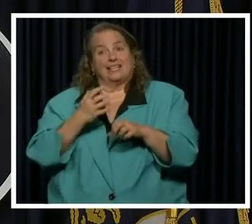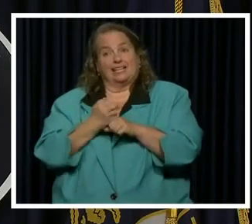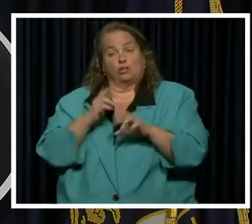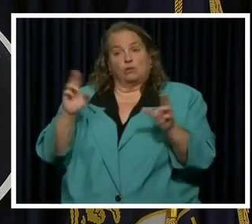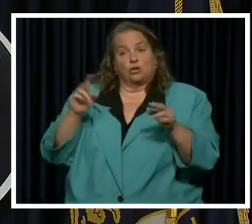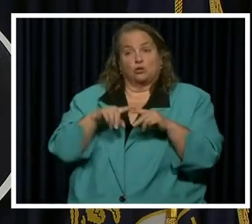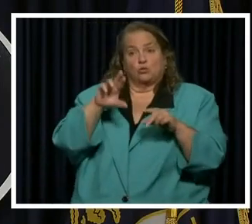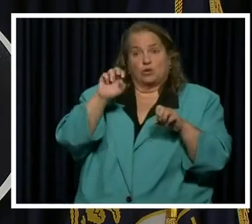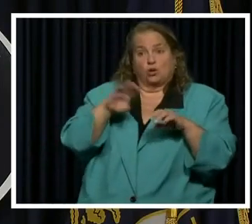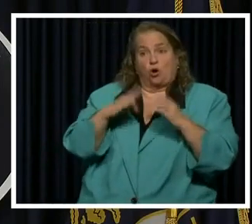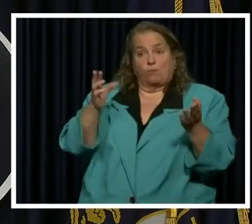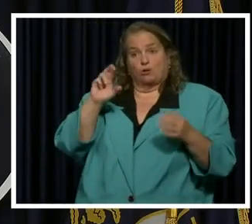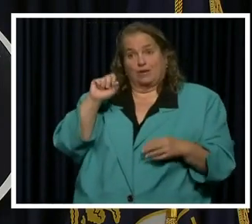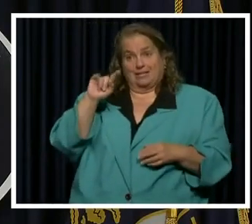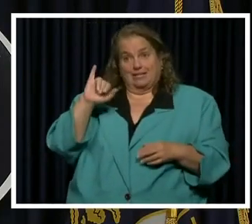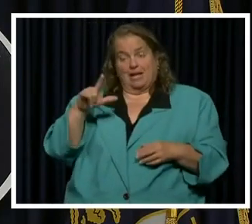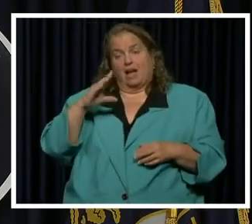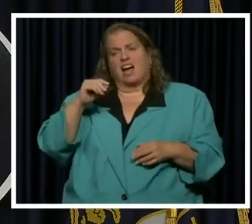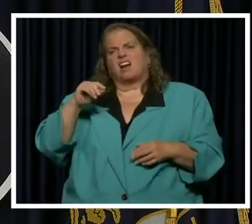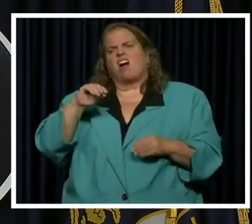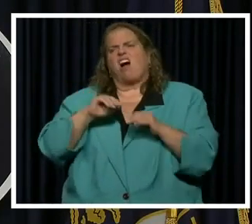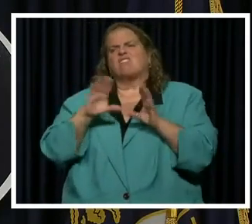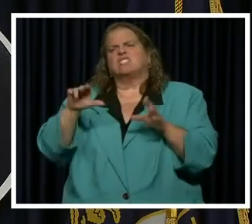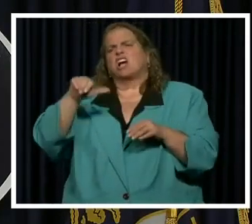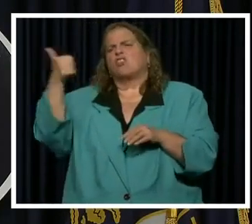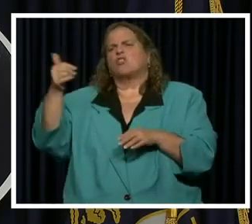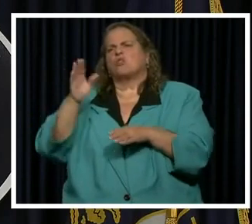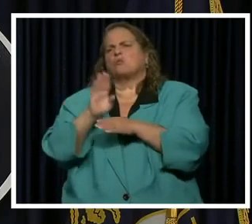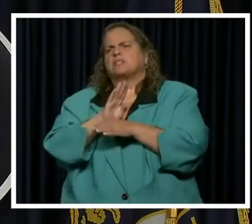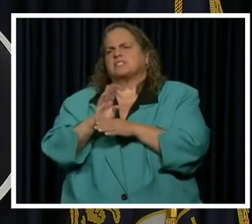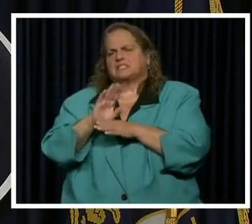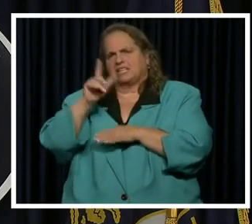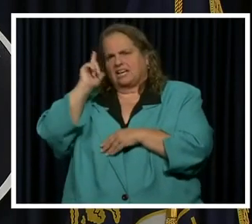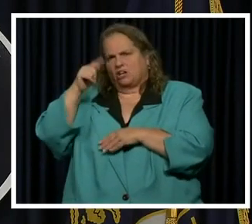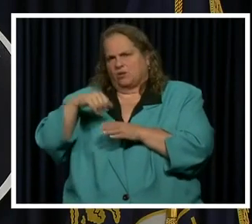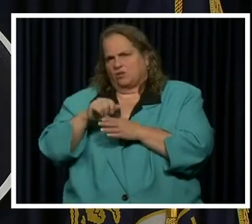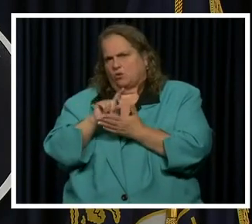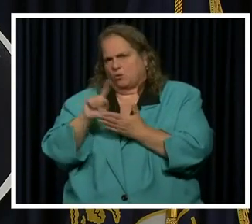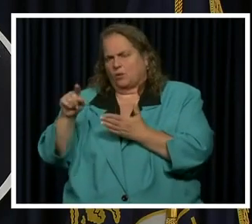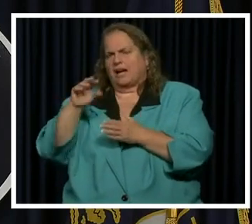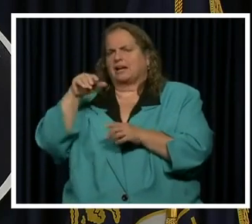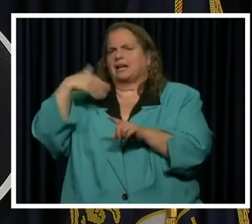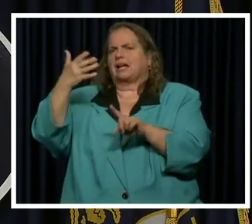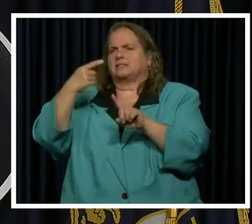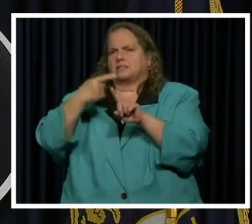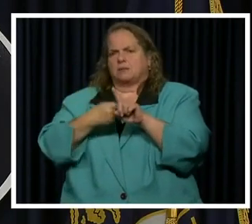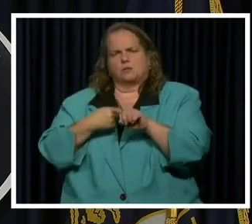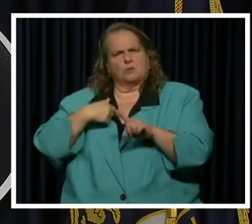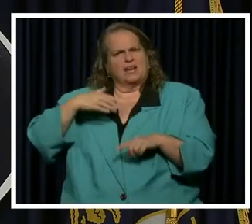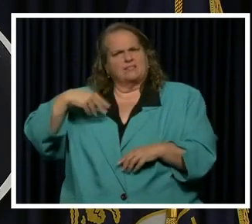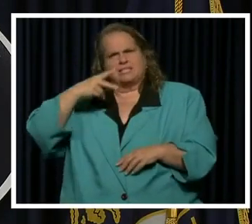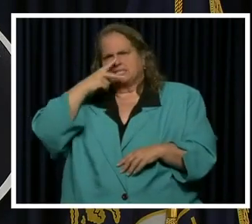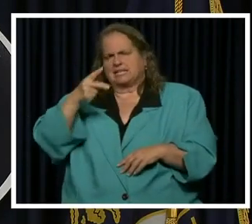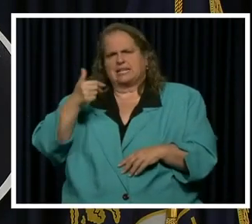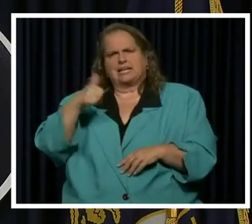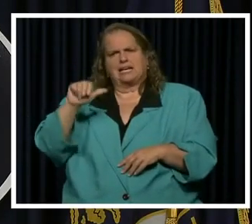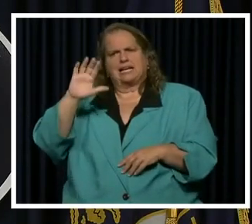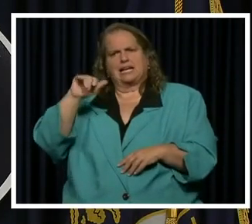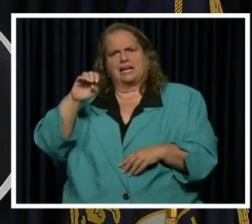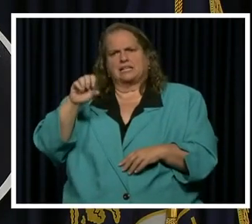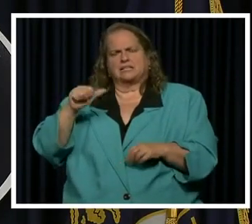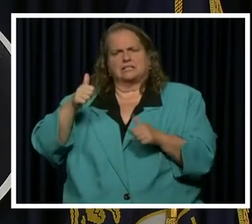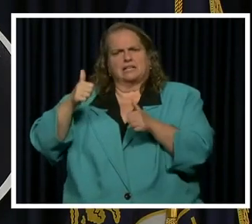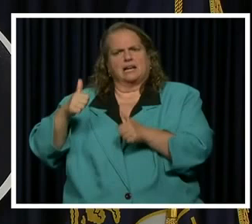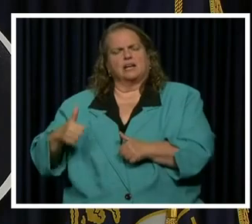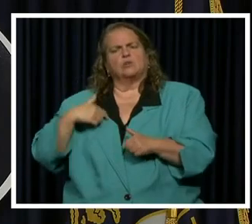retail and obviously other businesses later in the week and next month as well. We haven't really seen cases in line. found that